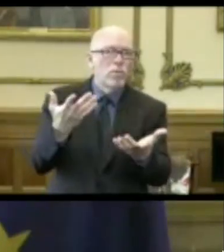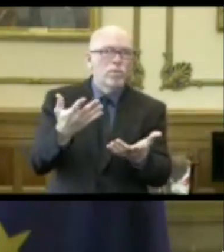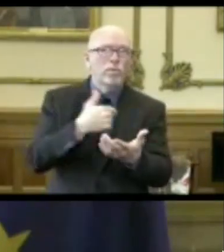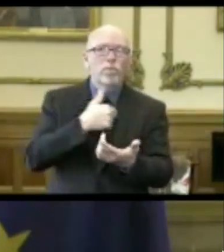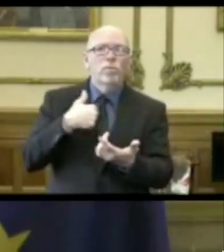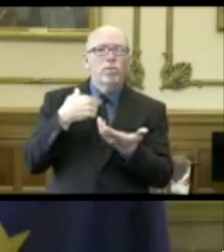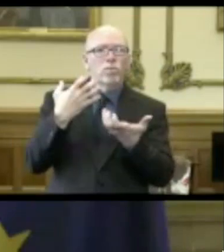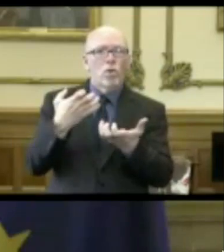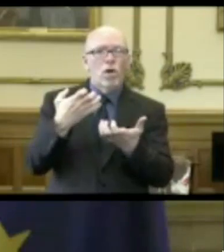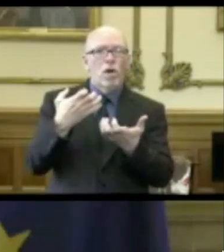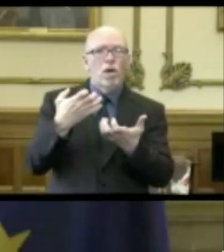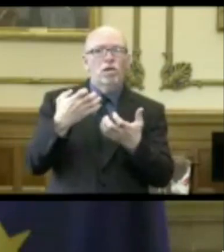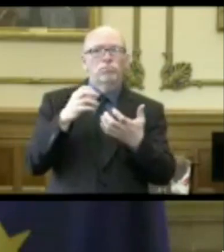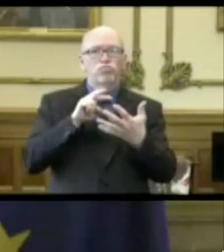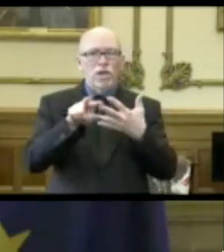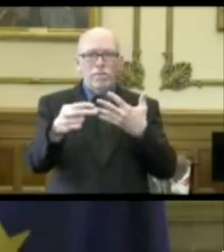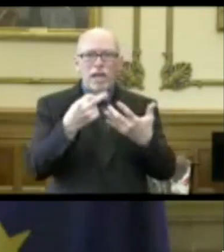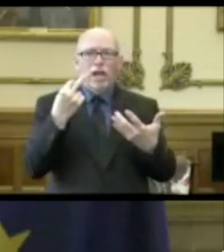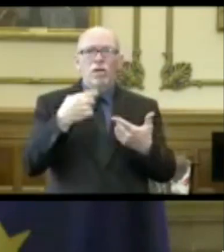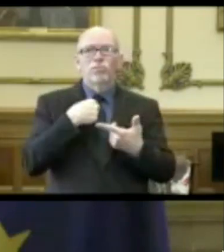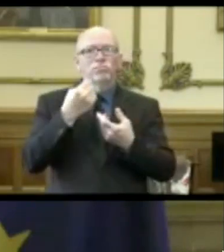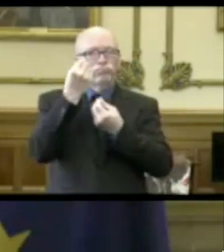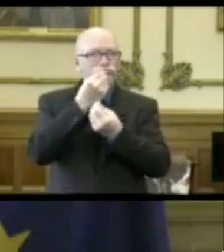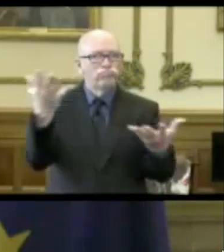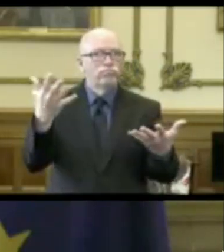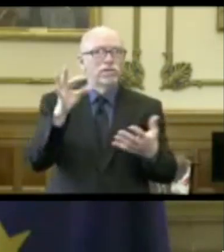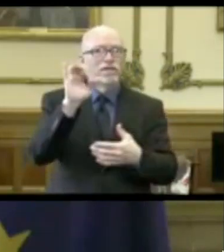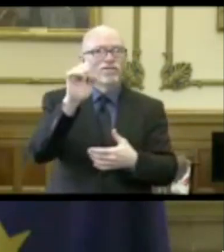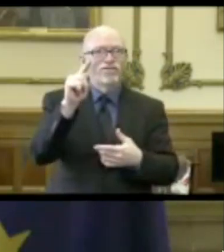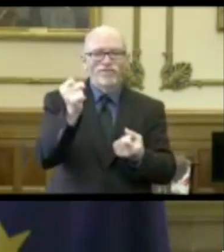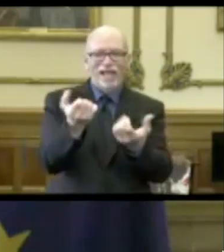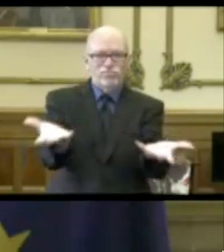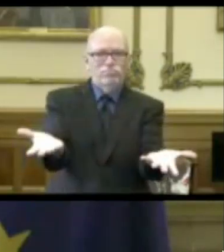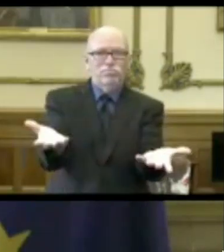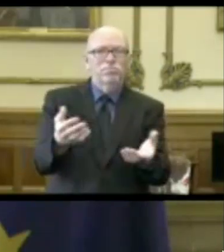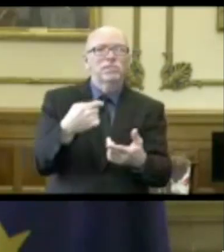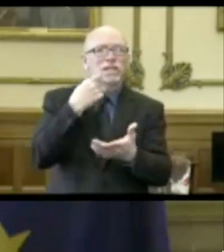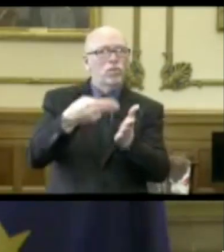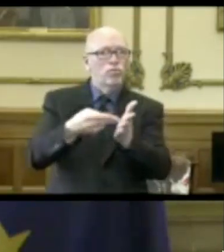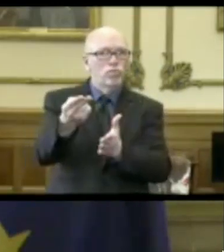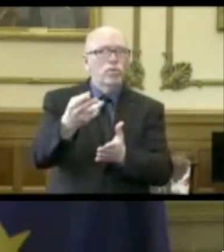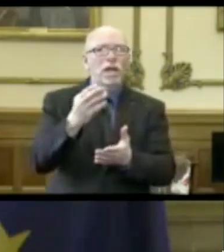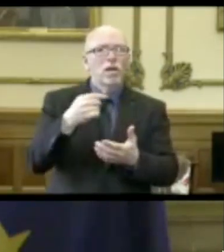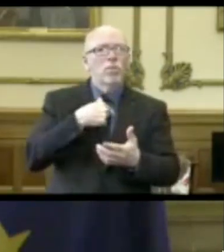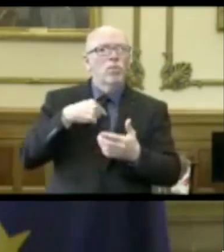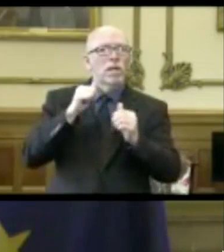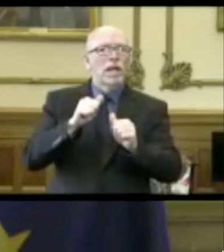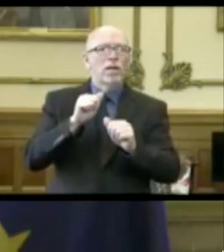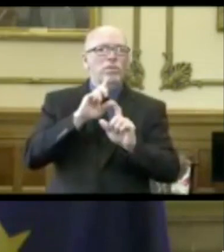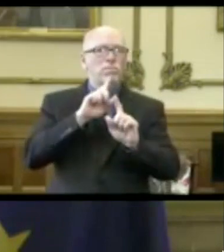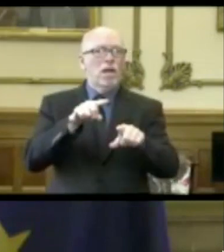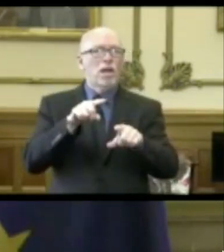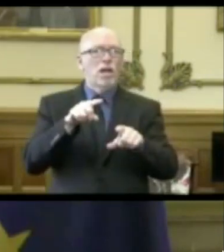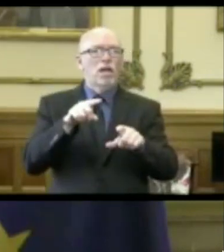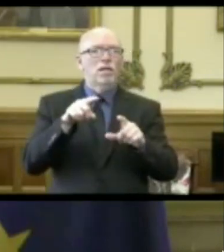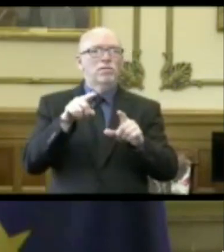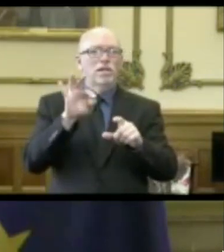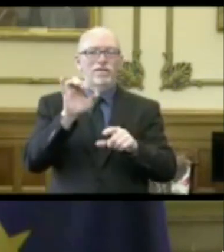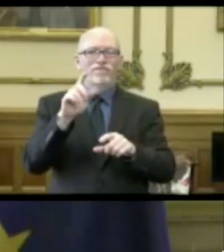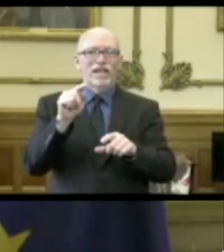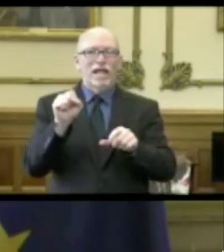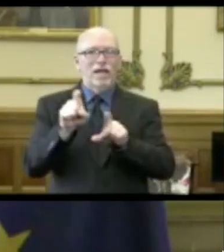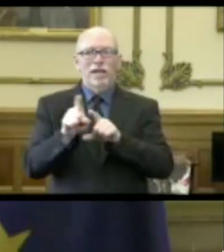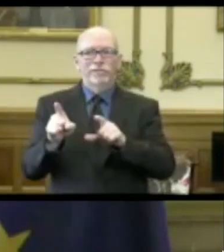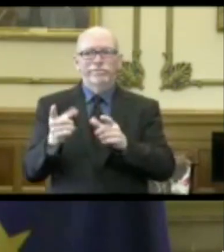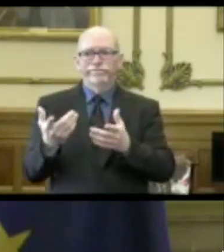to be as transparent as we can, put the facts out there on the table, tell the truth, and we can respond to the facts as they